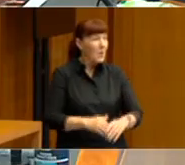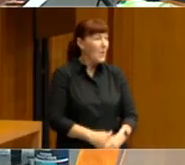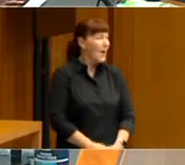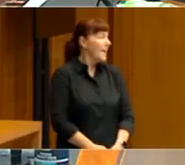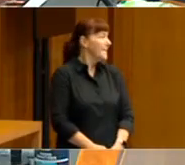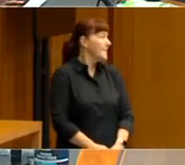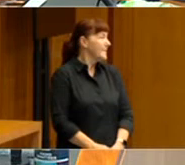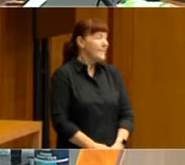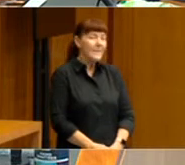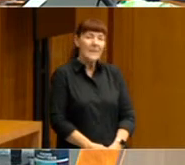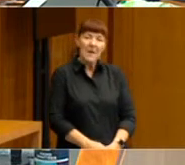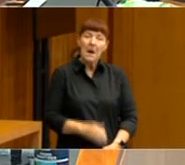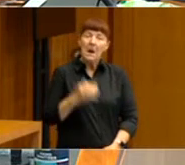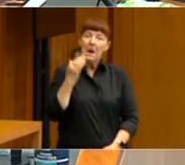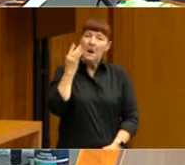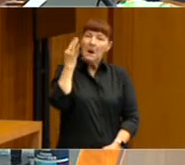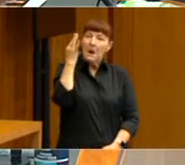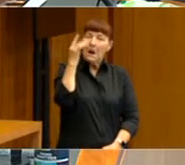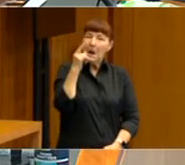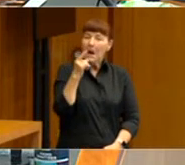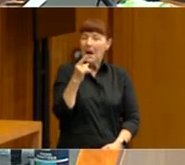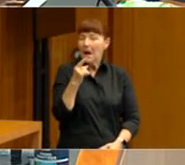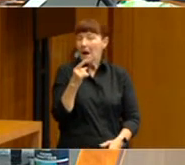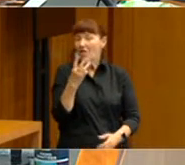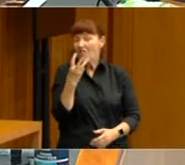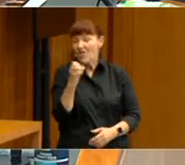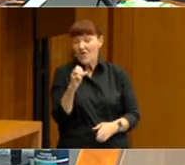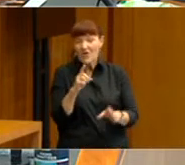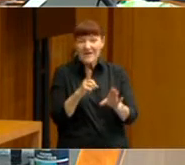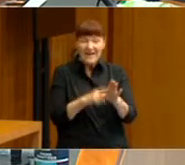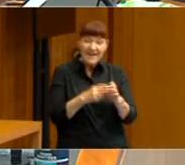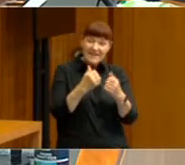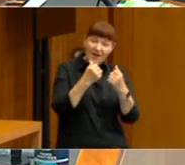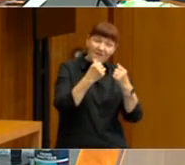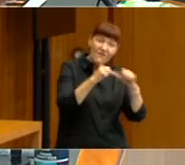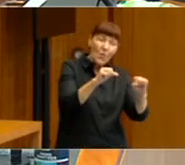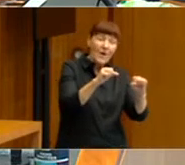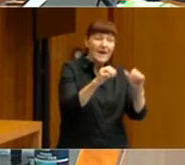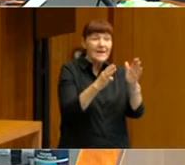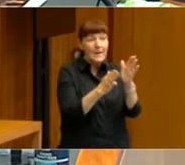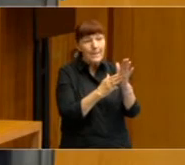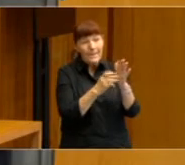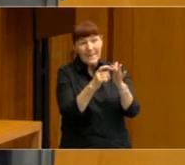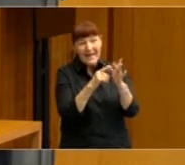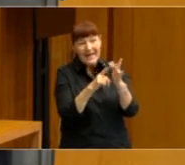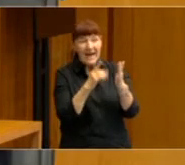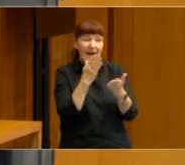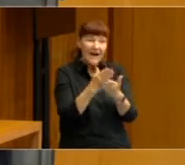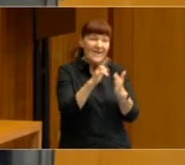Yeah, I've spent 30 years avoiding media effects in an election because they're extremely difficult to measure.